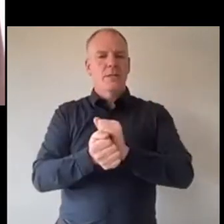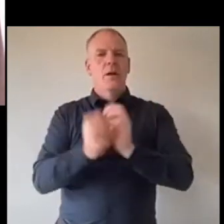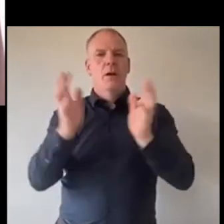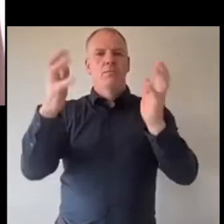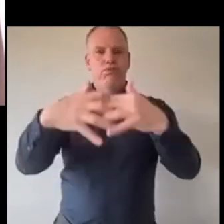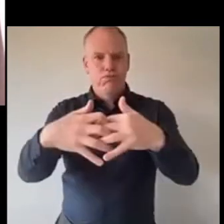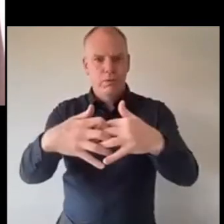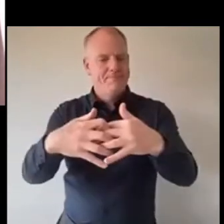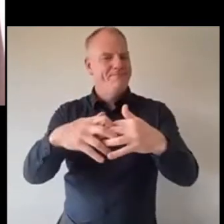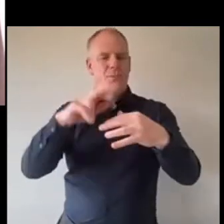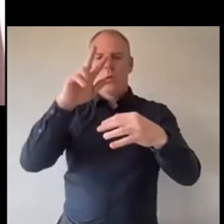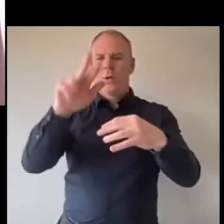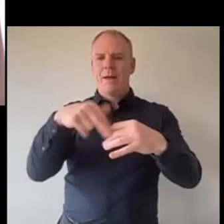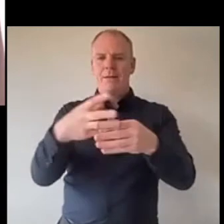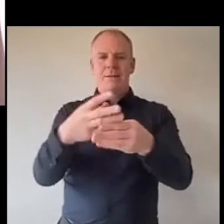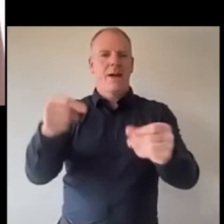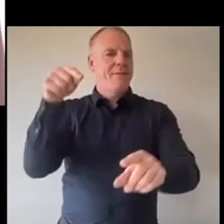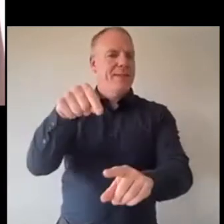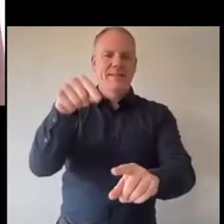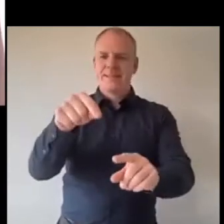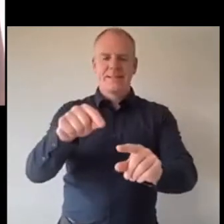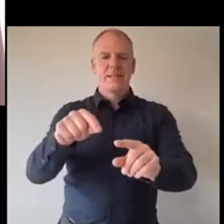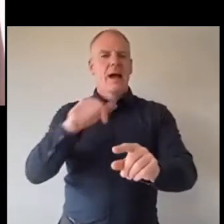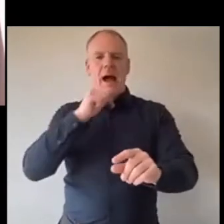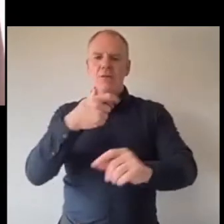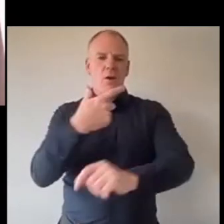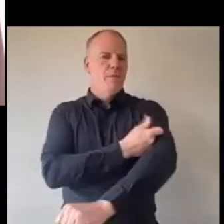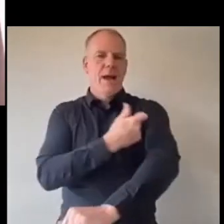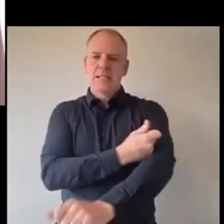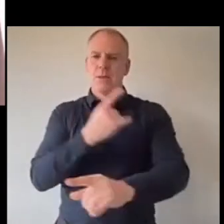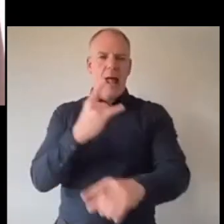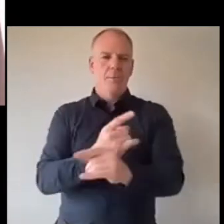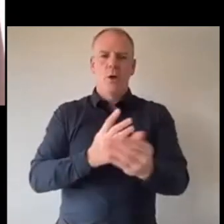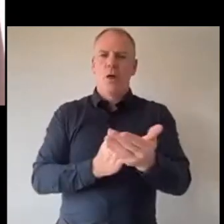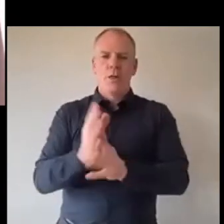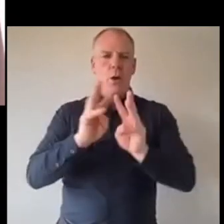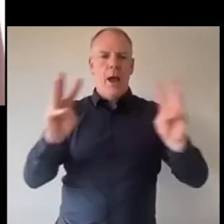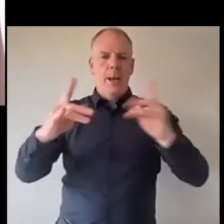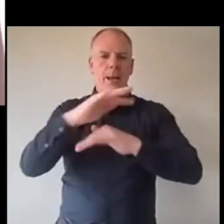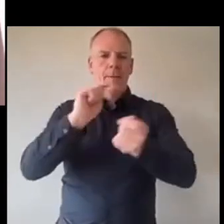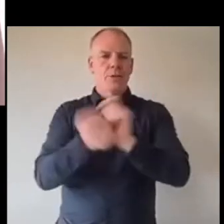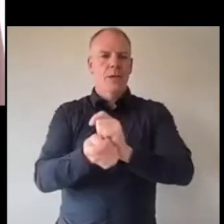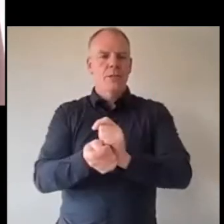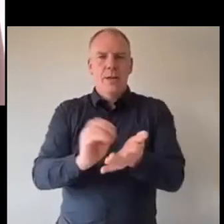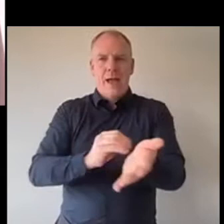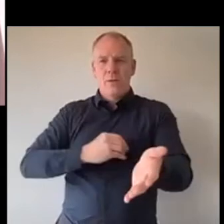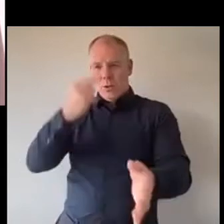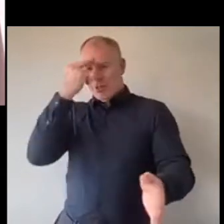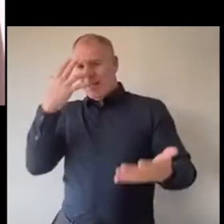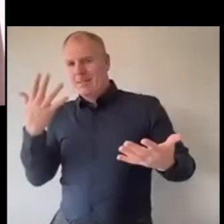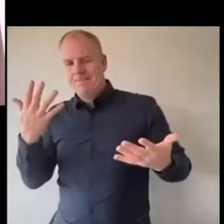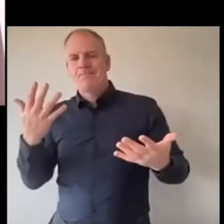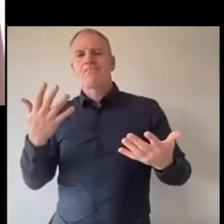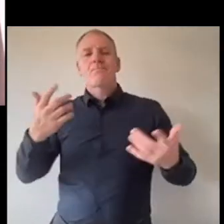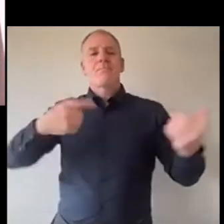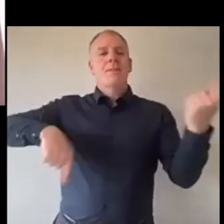no getting out of that one there's no getting out there's no vaccine that's going to save us there so I think it's time to understand that it's